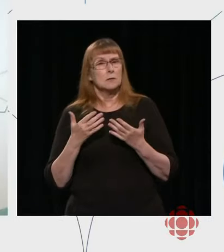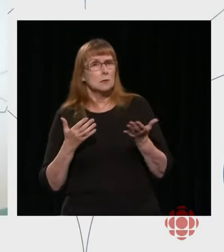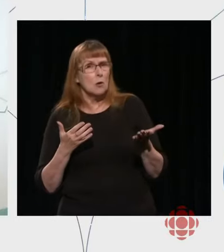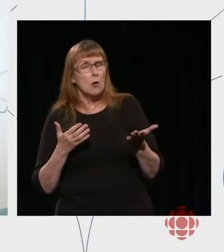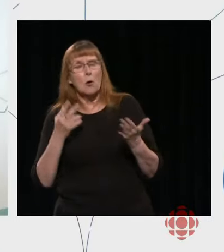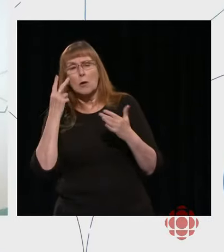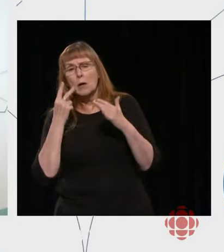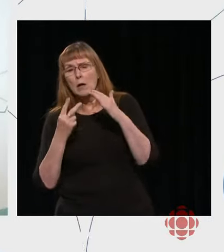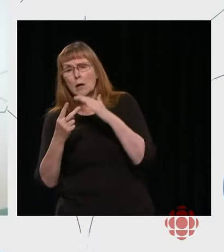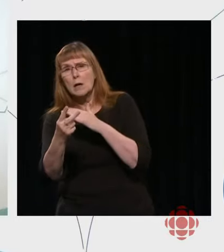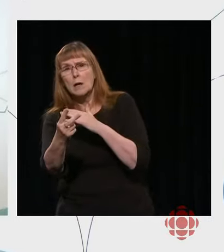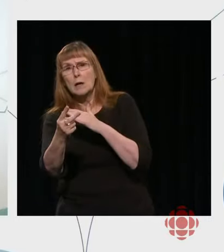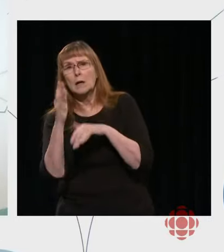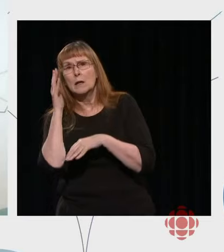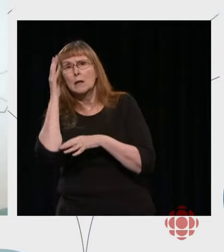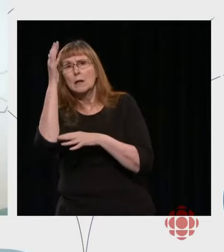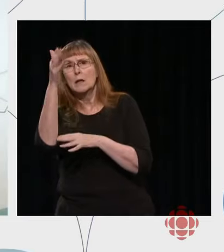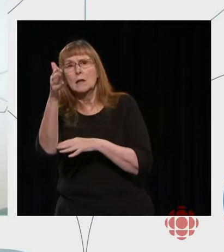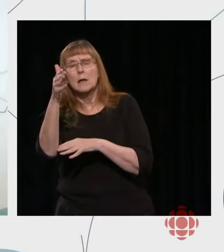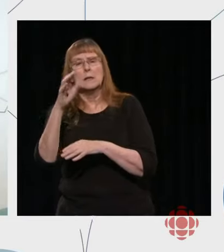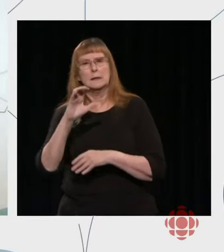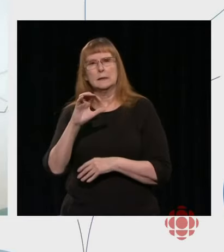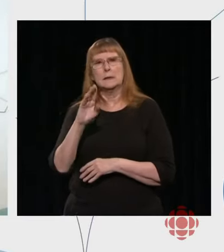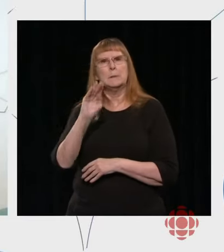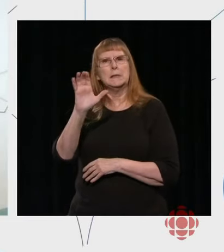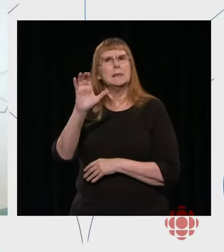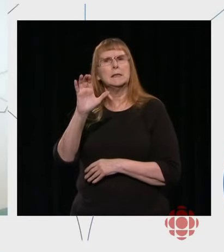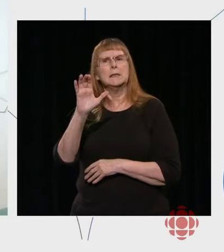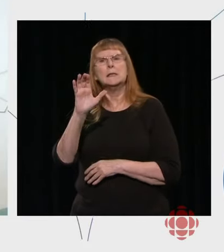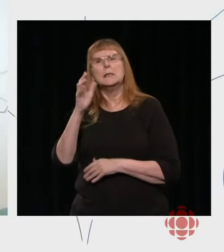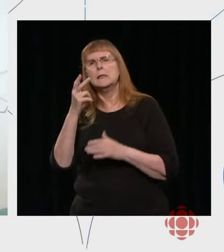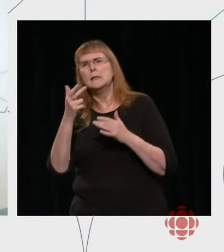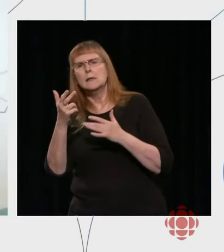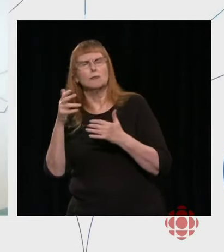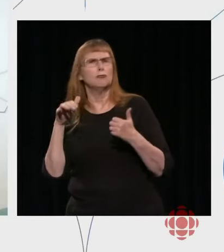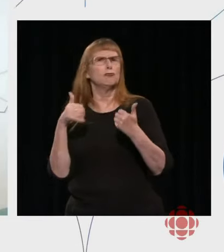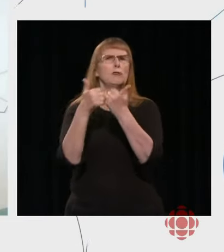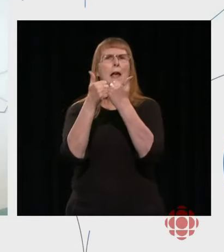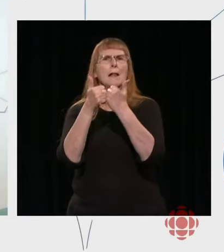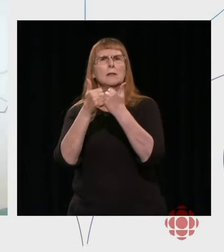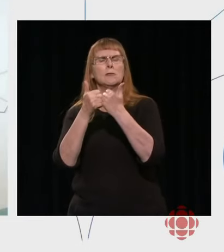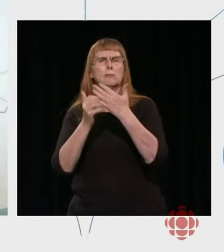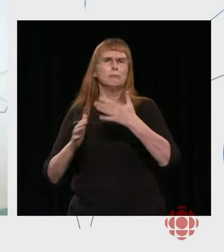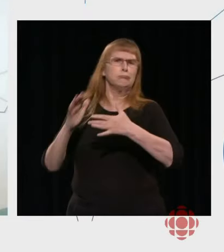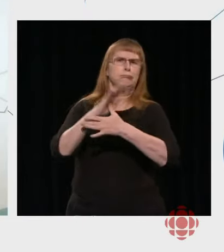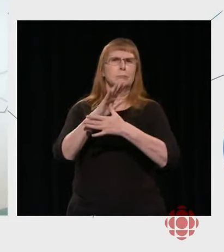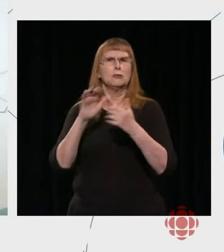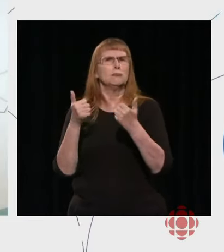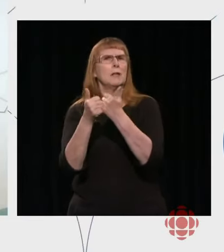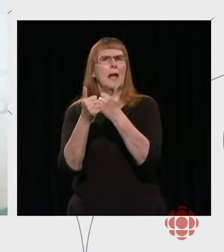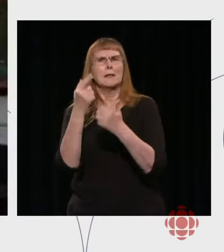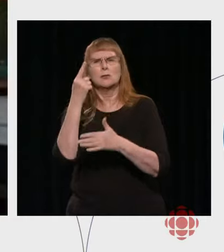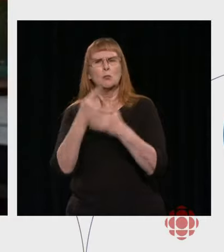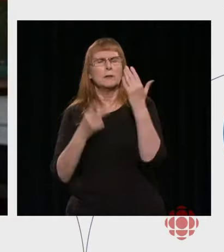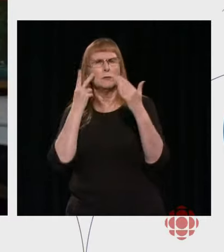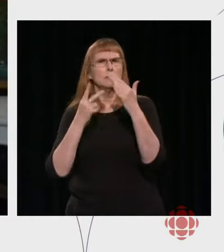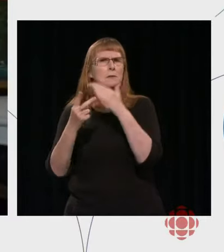biggest challenge or the big challenges for CBC in the months ahead, Catherine? Wow.